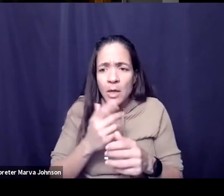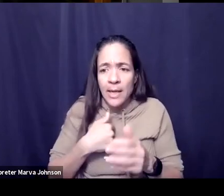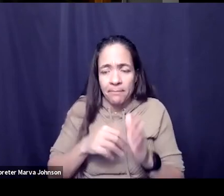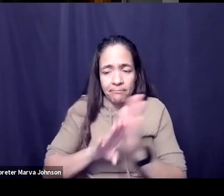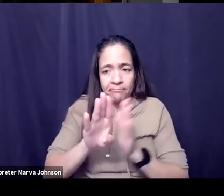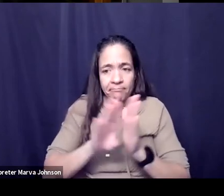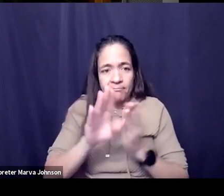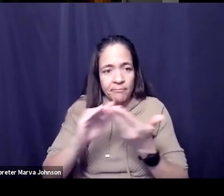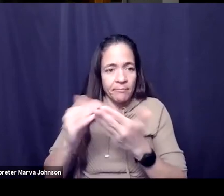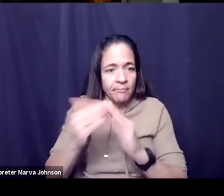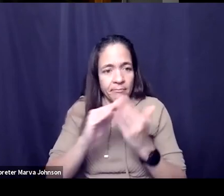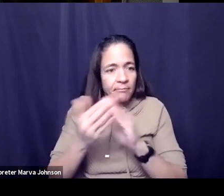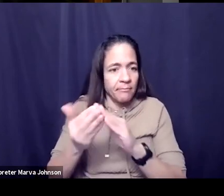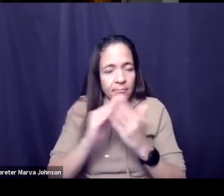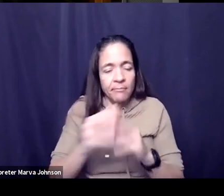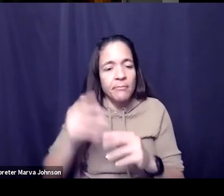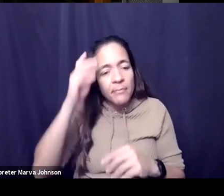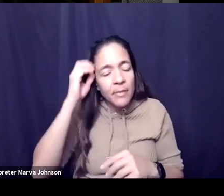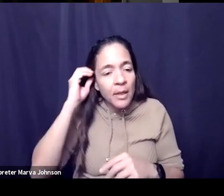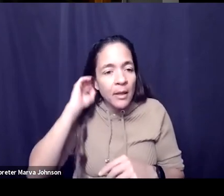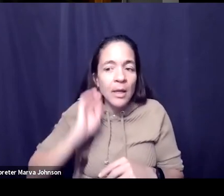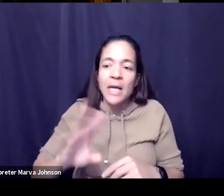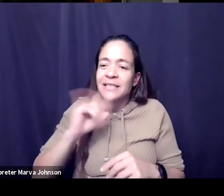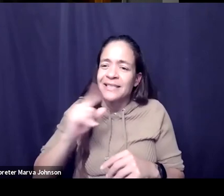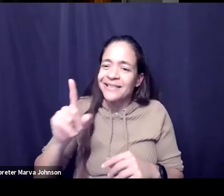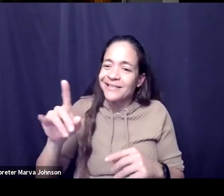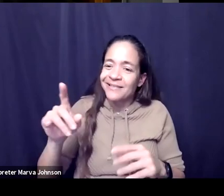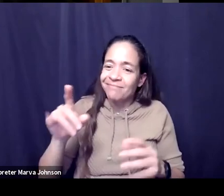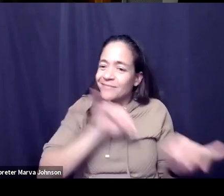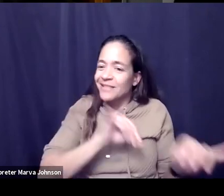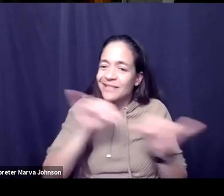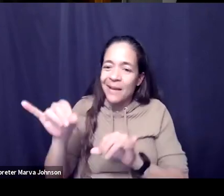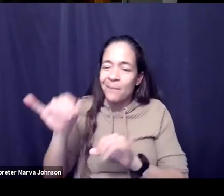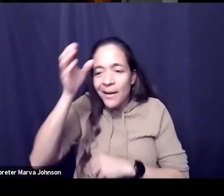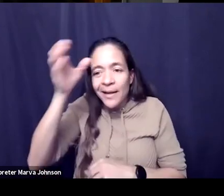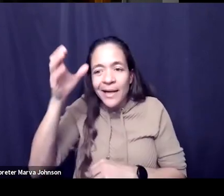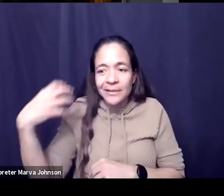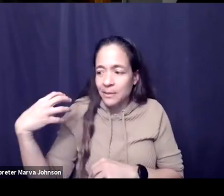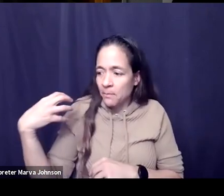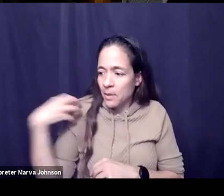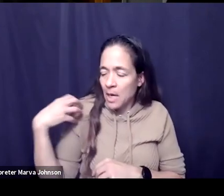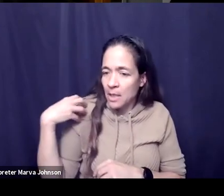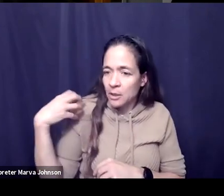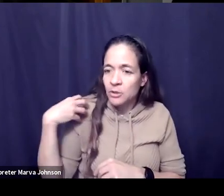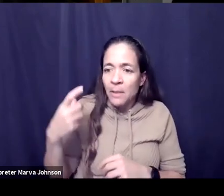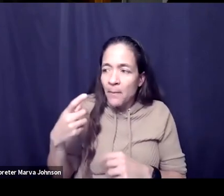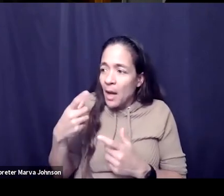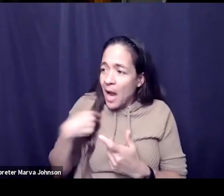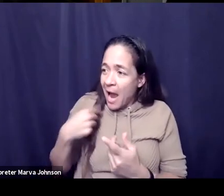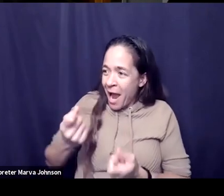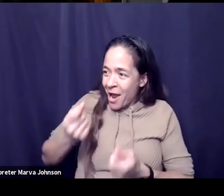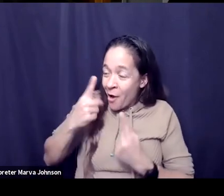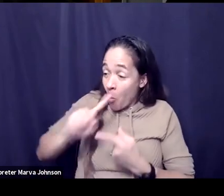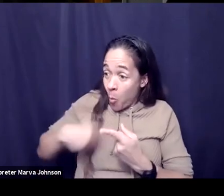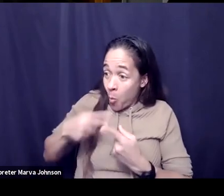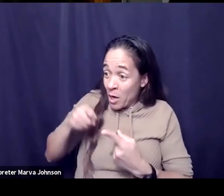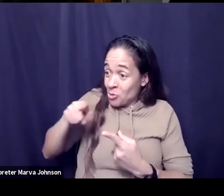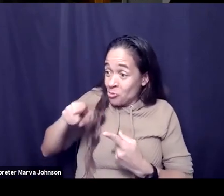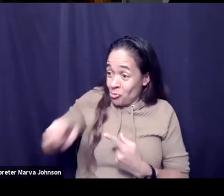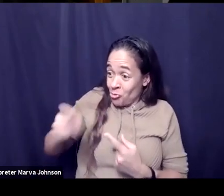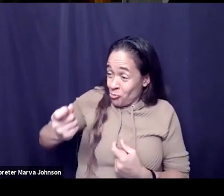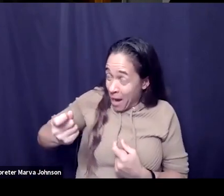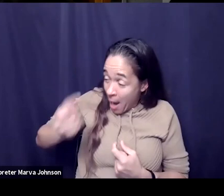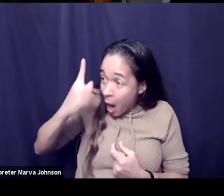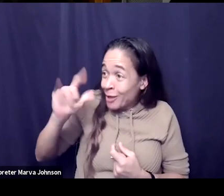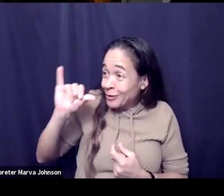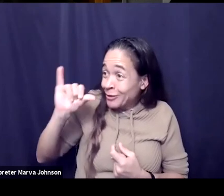uh you know almost a coach that understands the power of a personal epiphany there's just something so different from